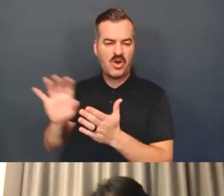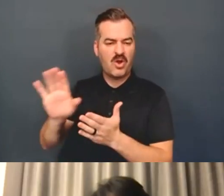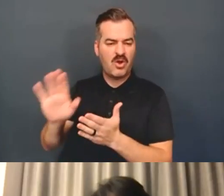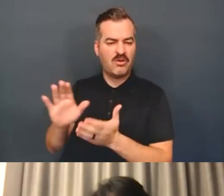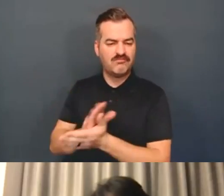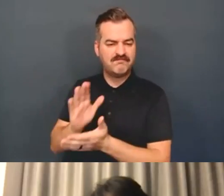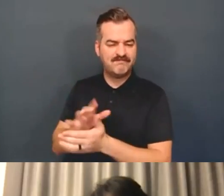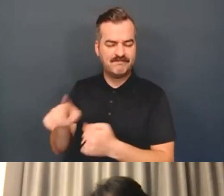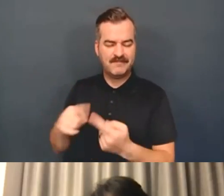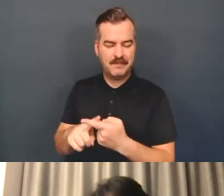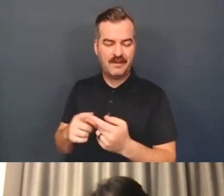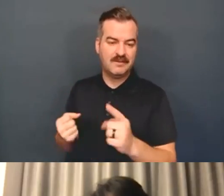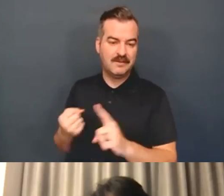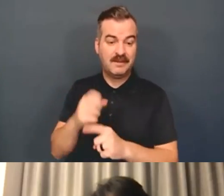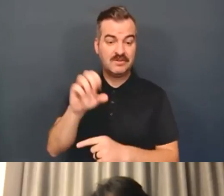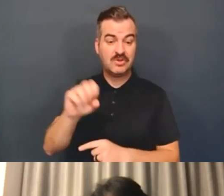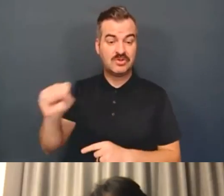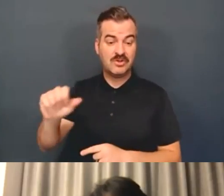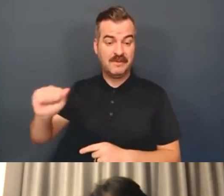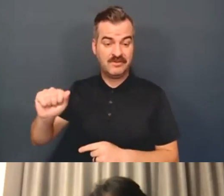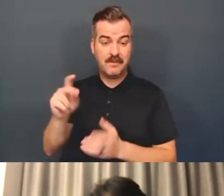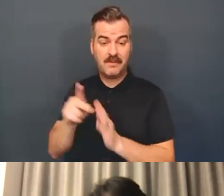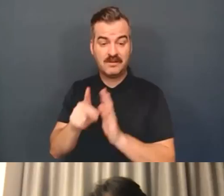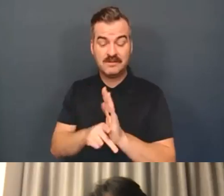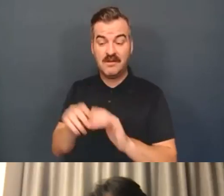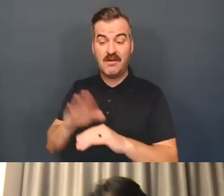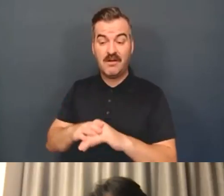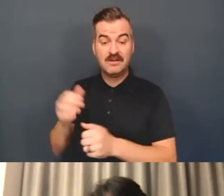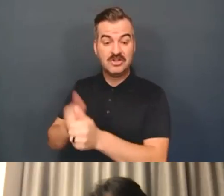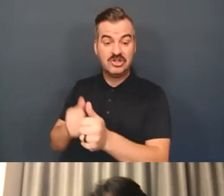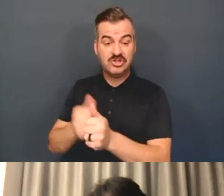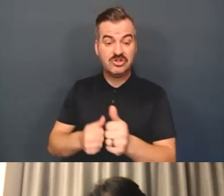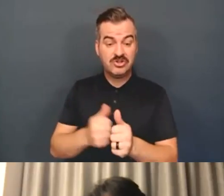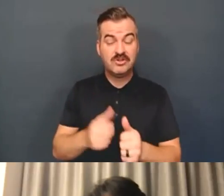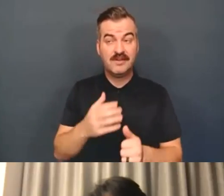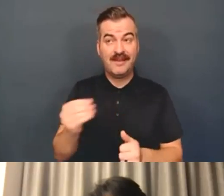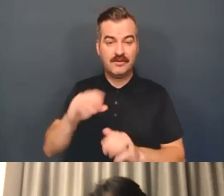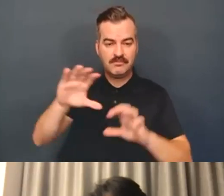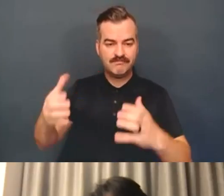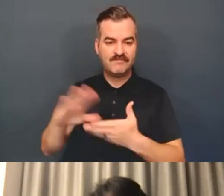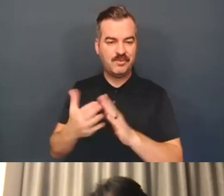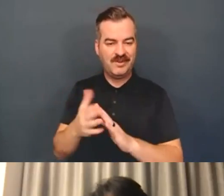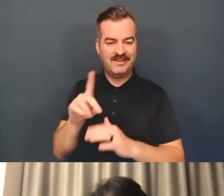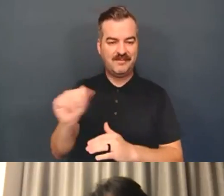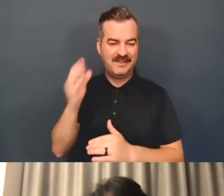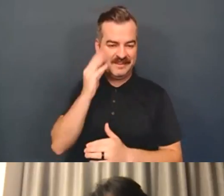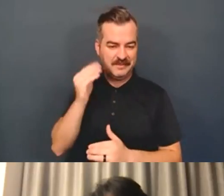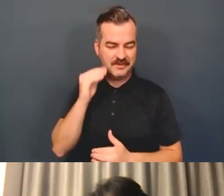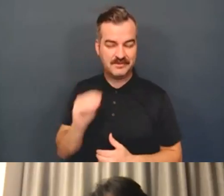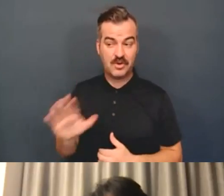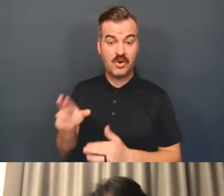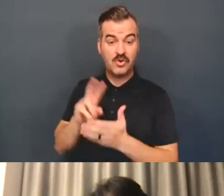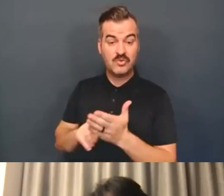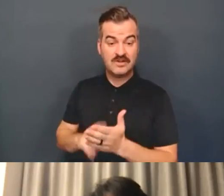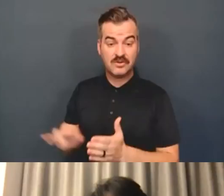social security administration policy on the individual and communal disability experience. Her research also explores health